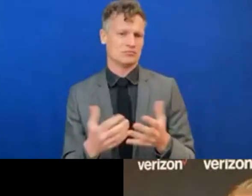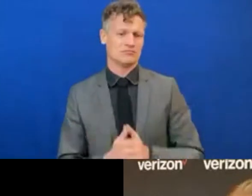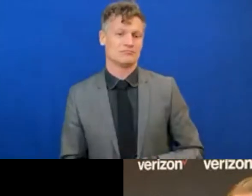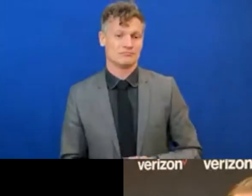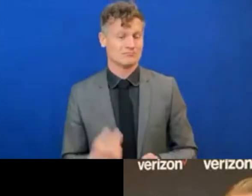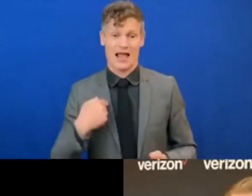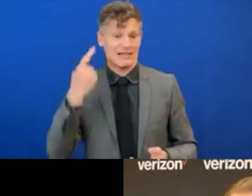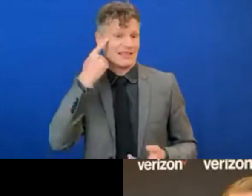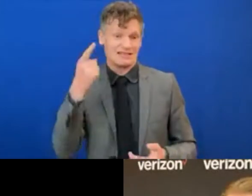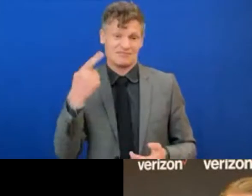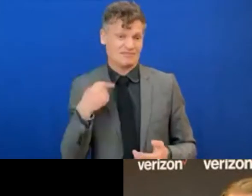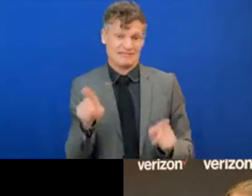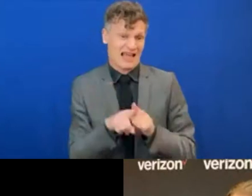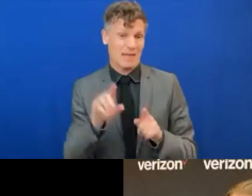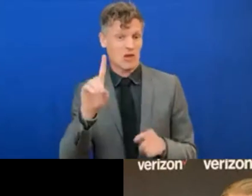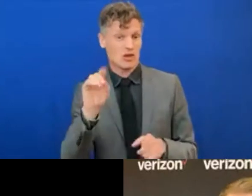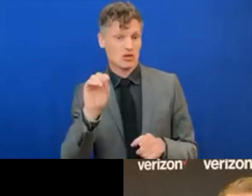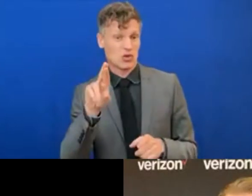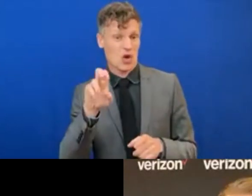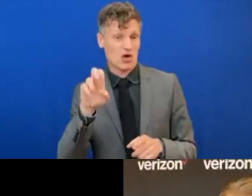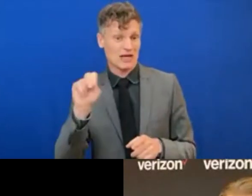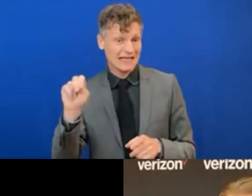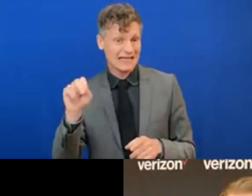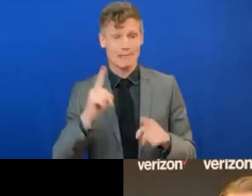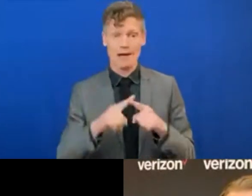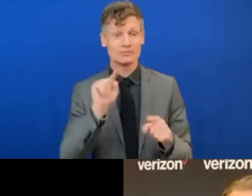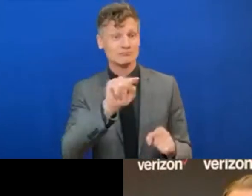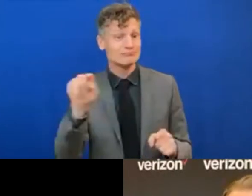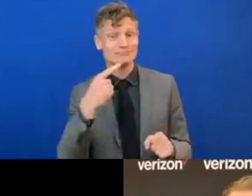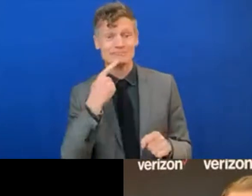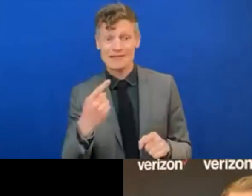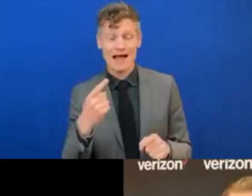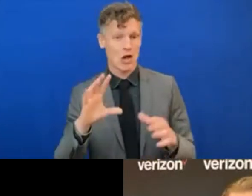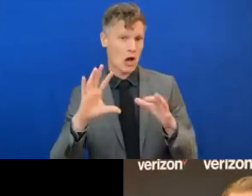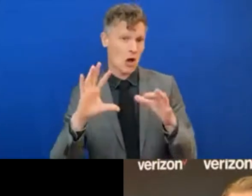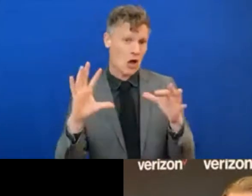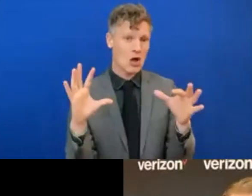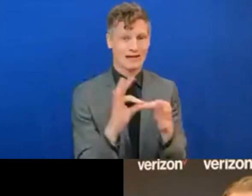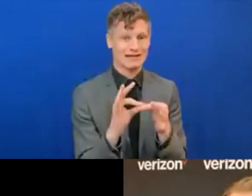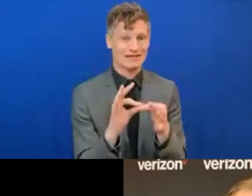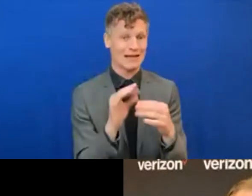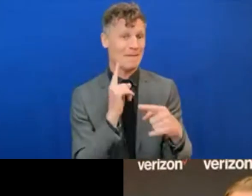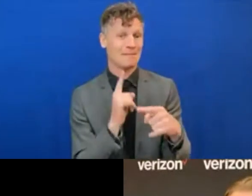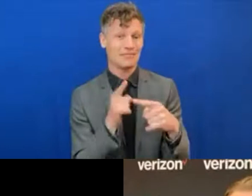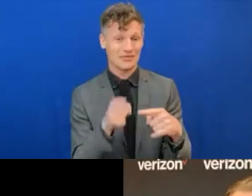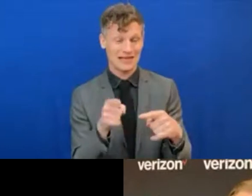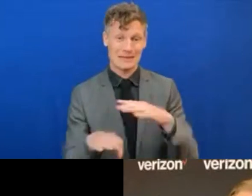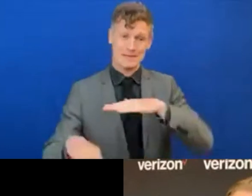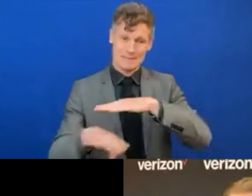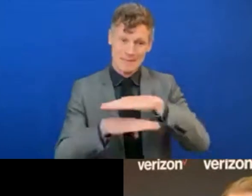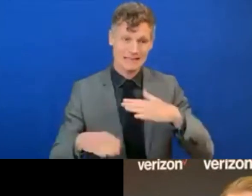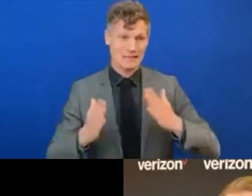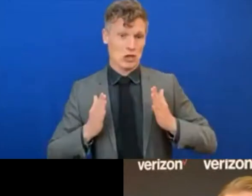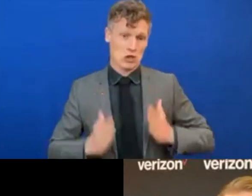Doreen said and many others have said, connectivity is a basic human right. And it's more important than now than ever. So